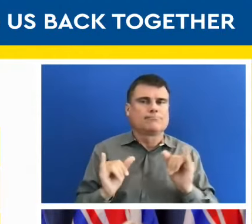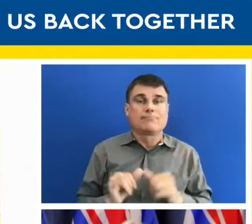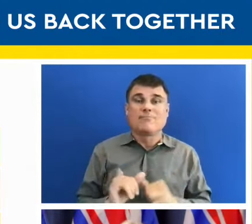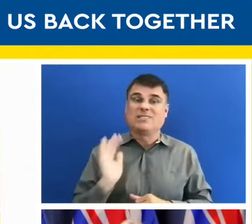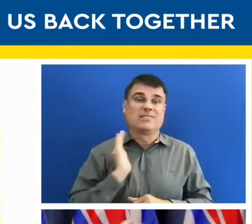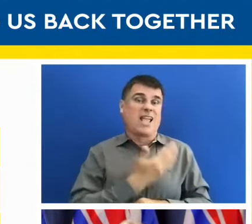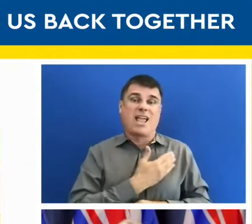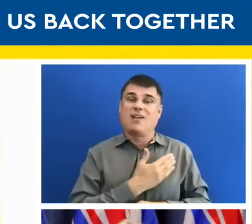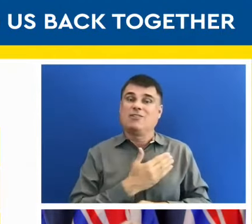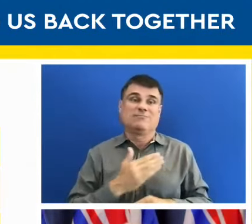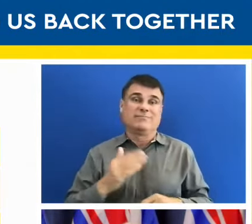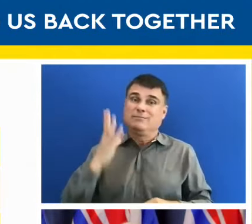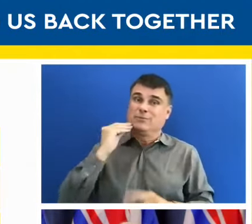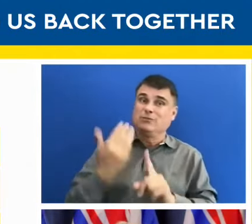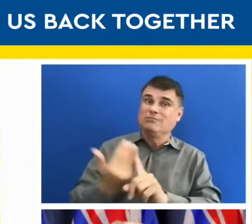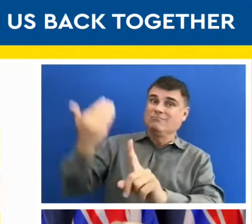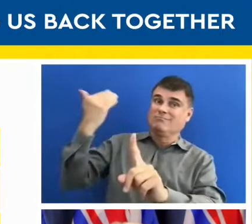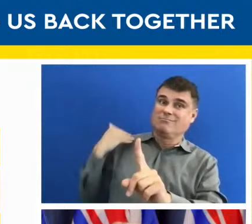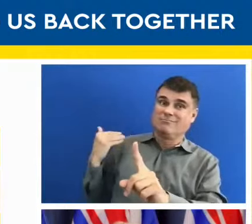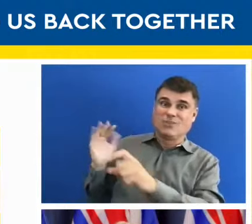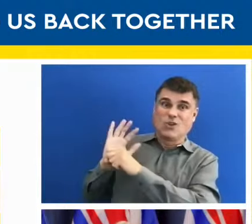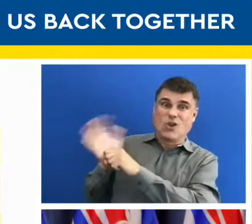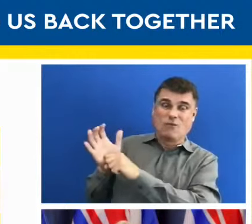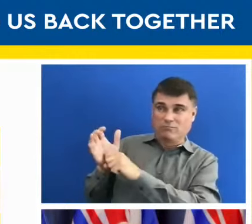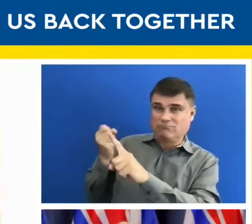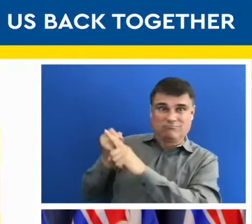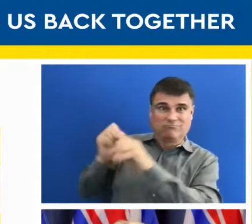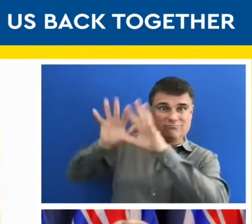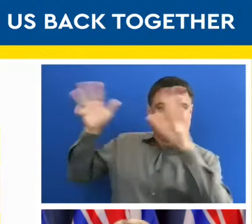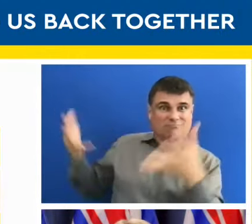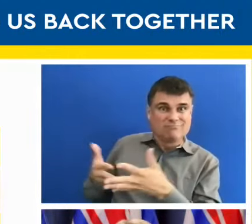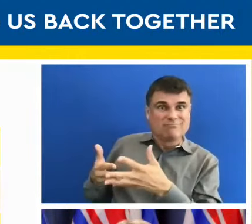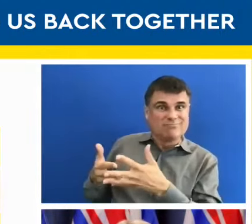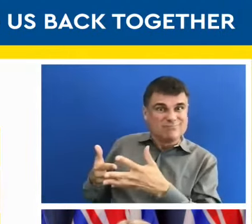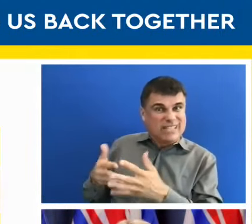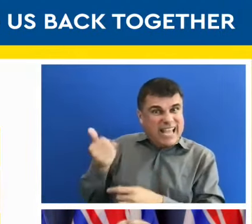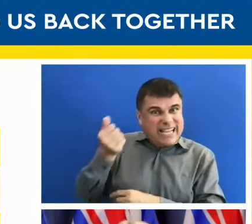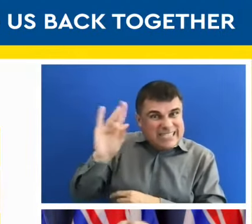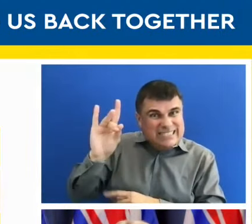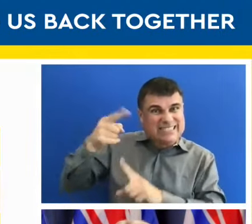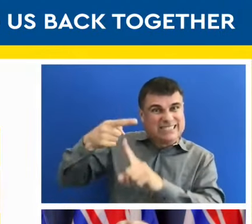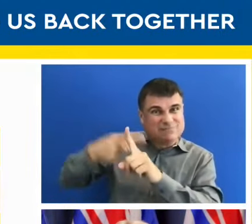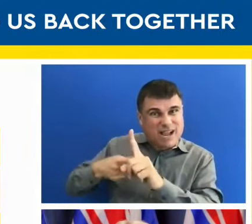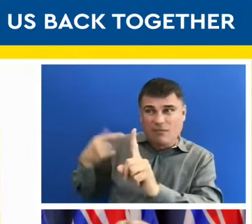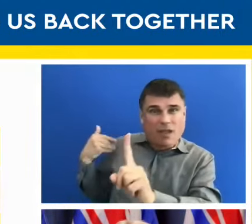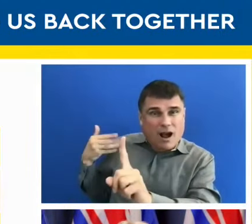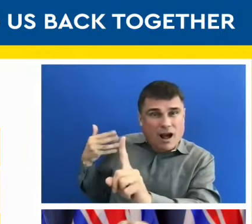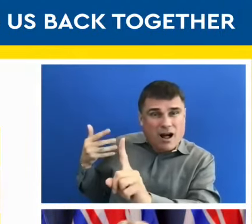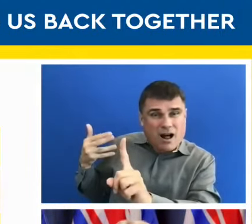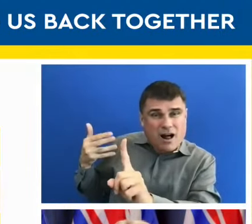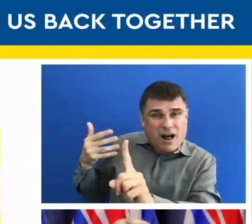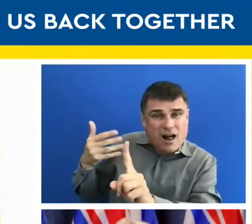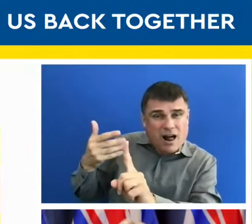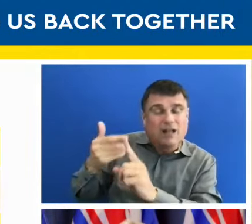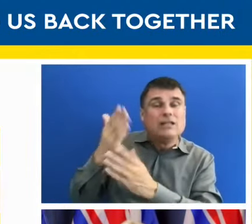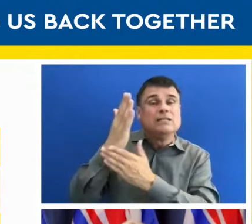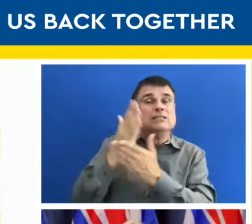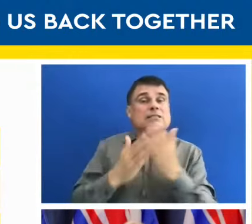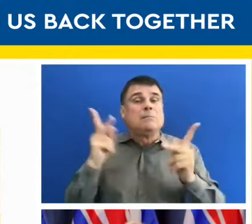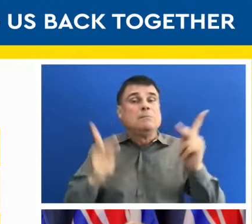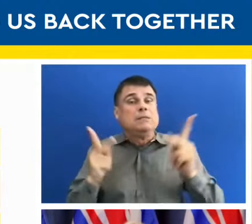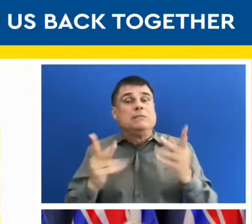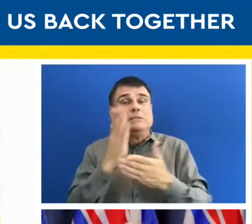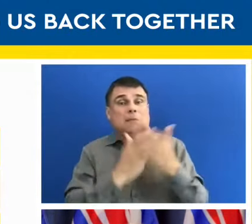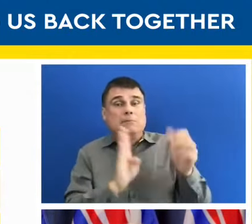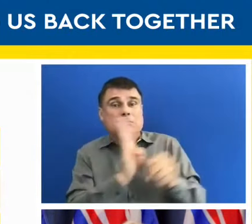18 months. Some people and some people businesses will be moving more slowly and that's okay and we need to respect